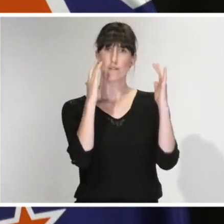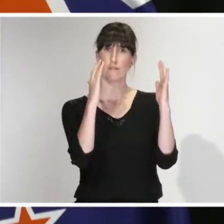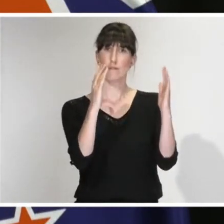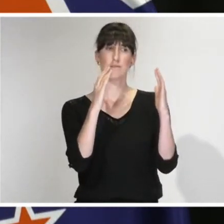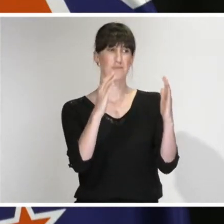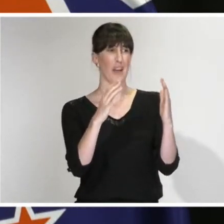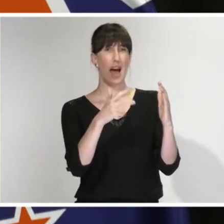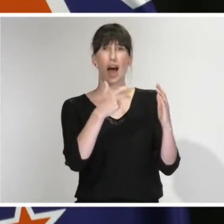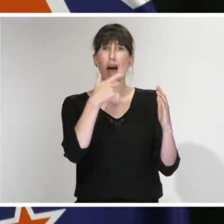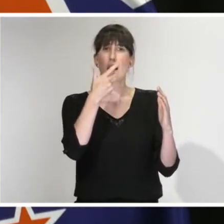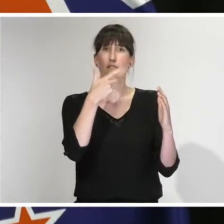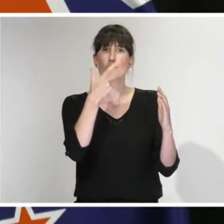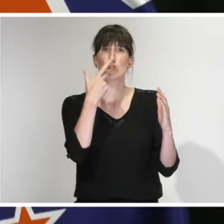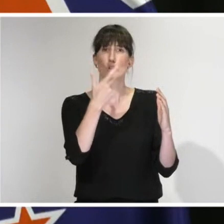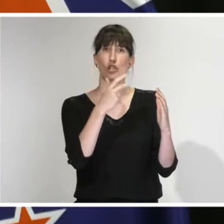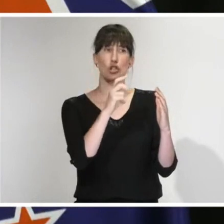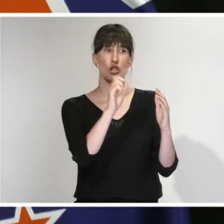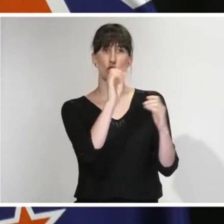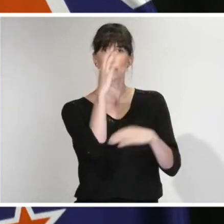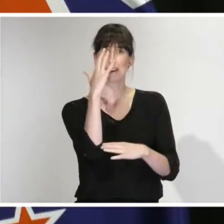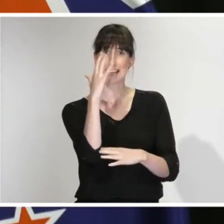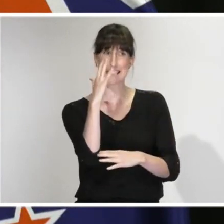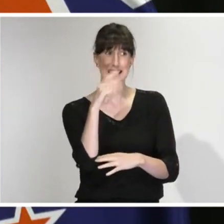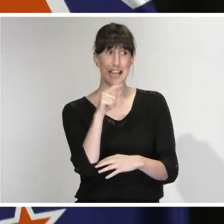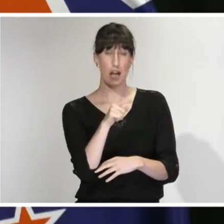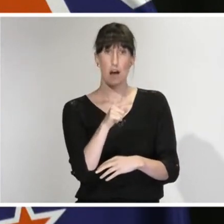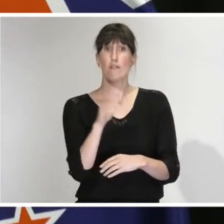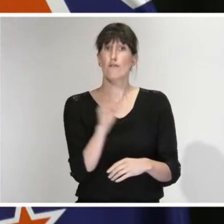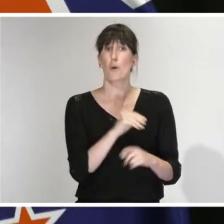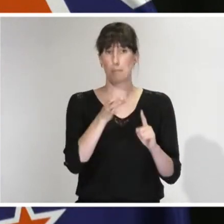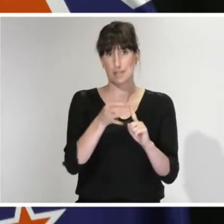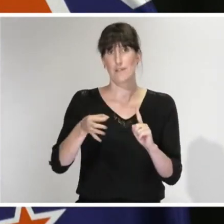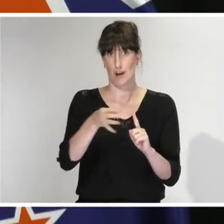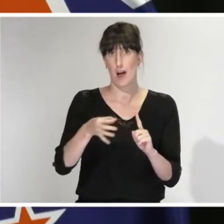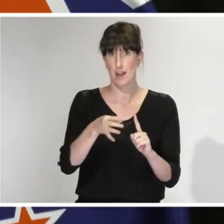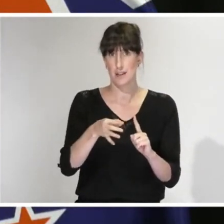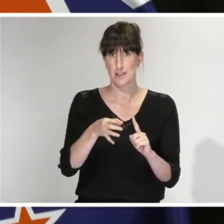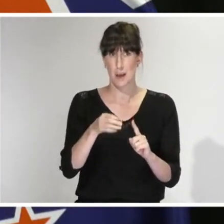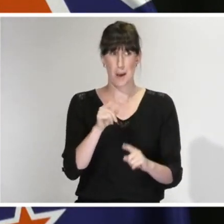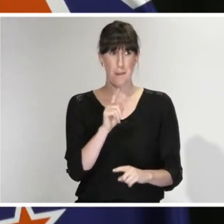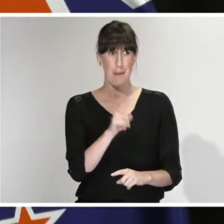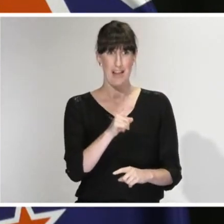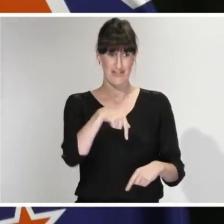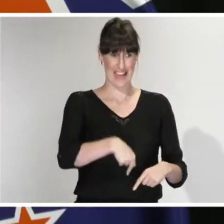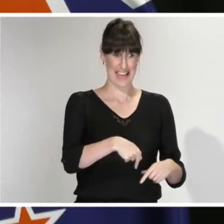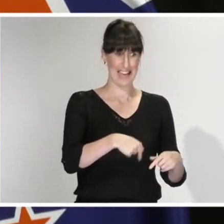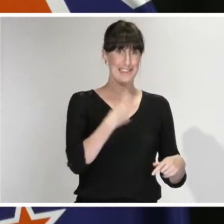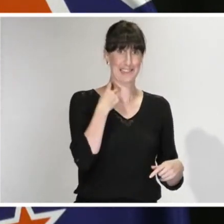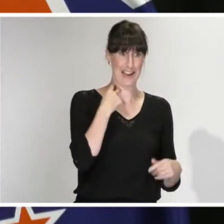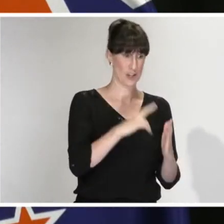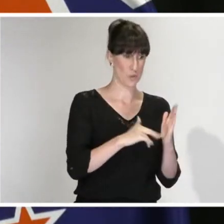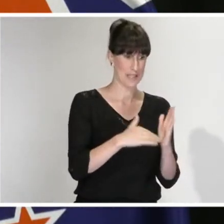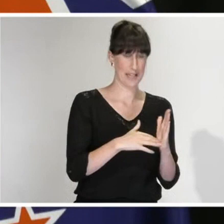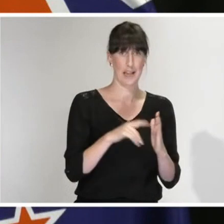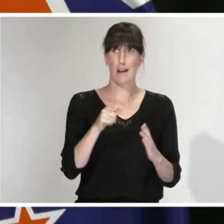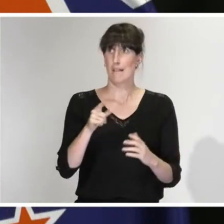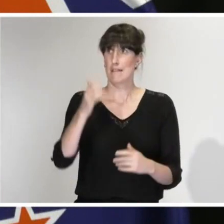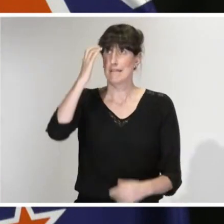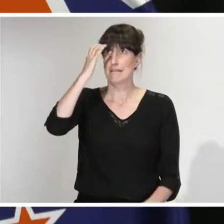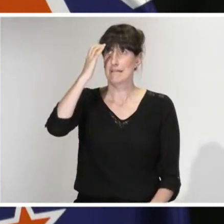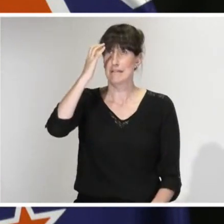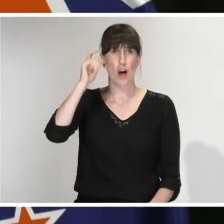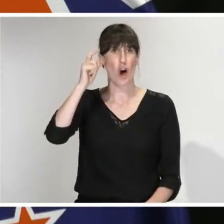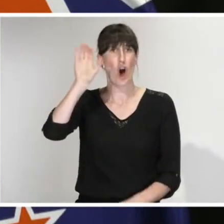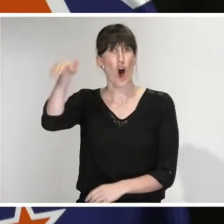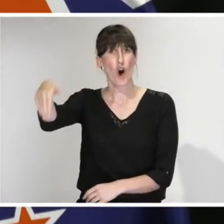here while Cyclone Harold crosses their homelands particularly Vanuatu and Fiji and I can understand the